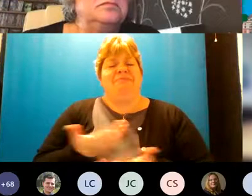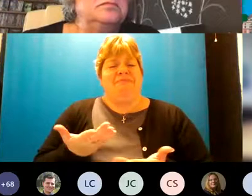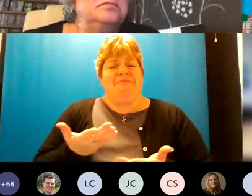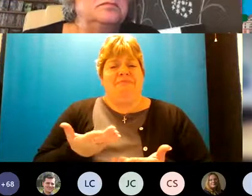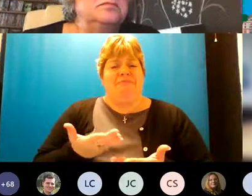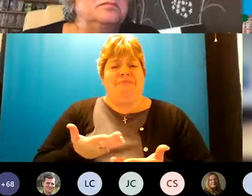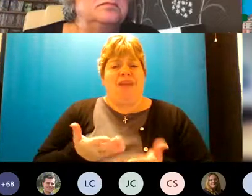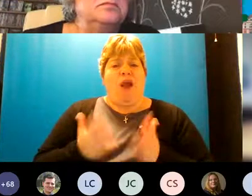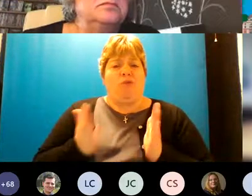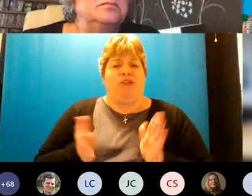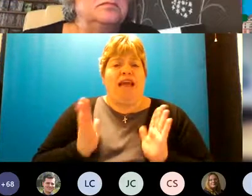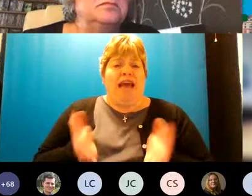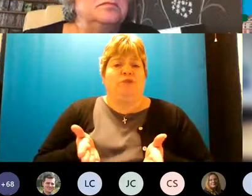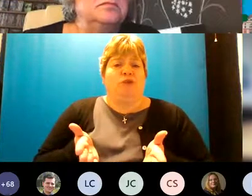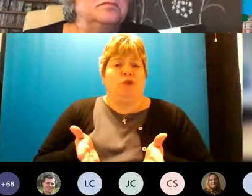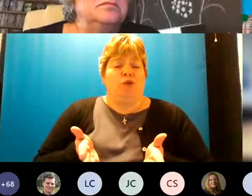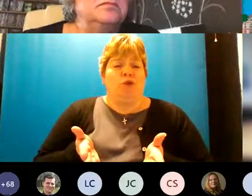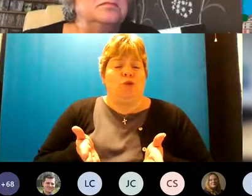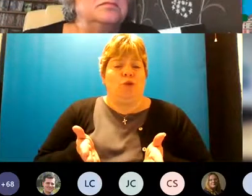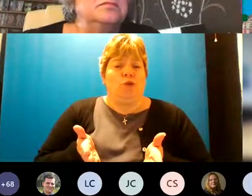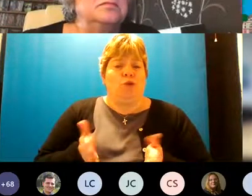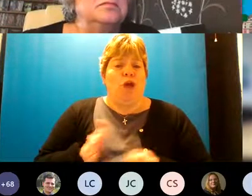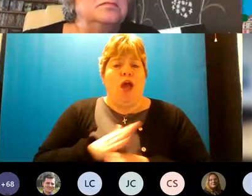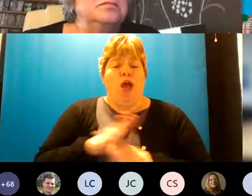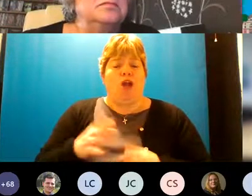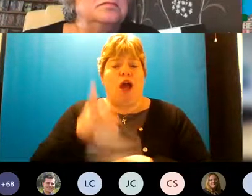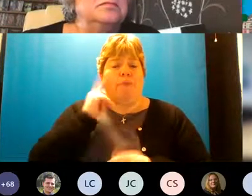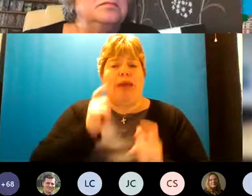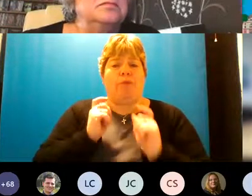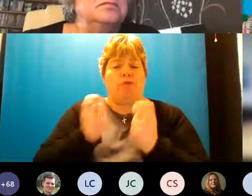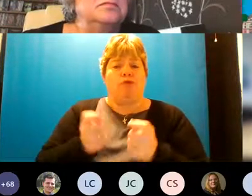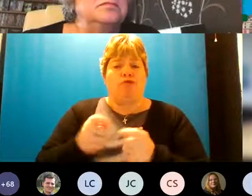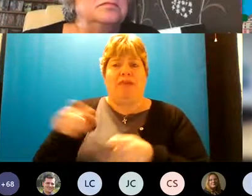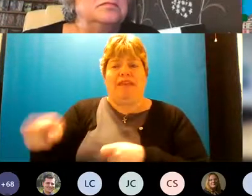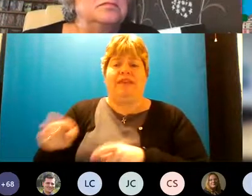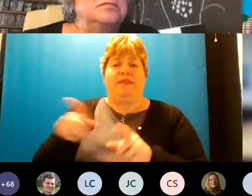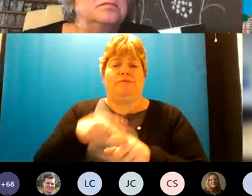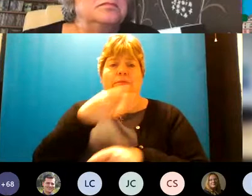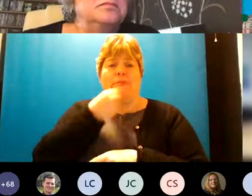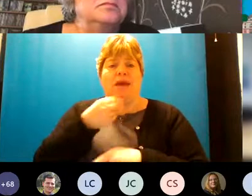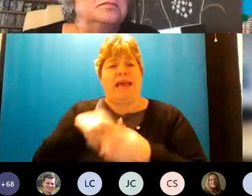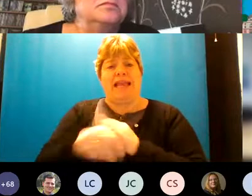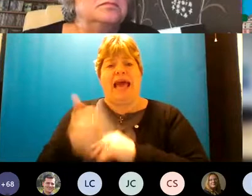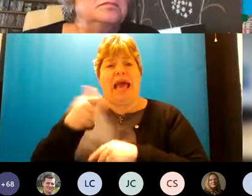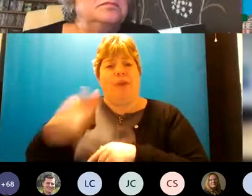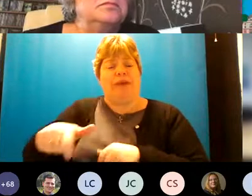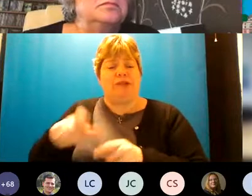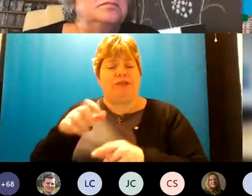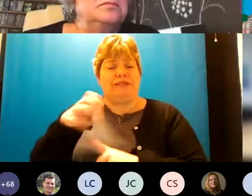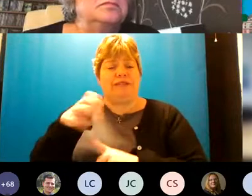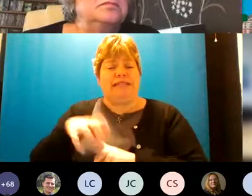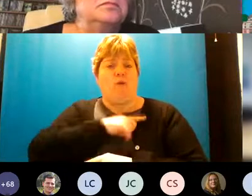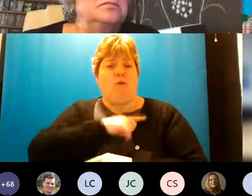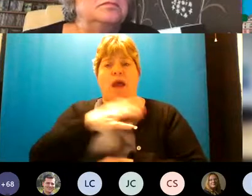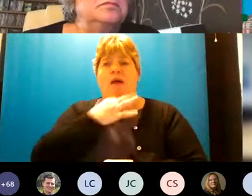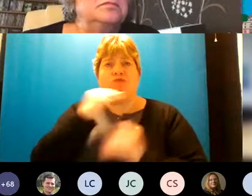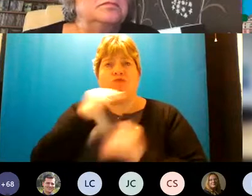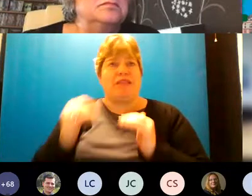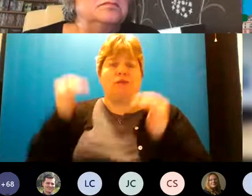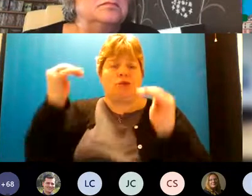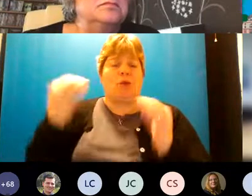actually have to not be able to treat this chappy in an outpatient setting because the risks are too great